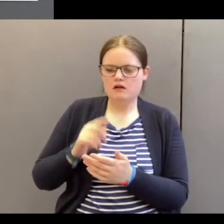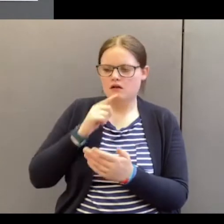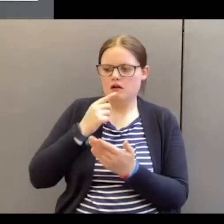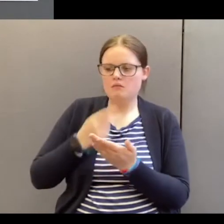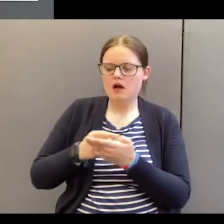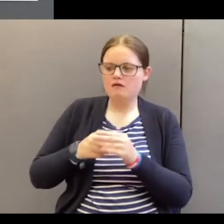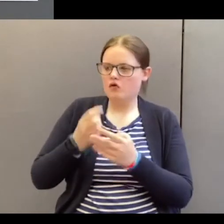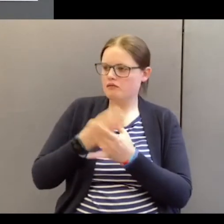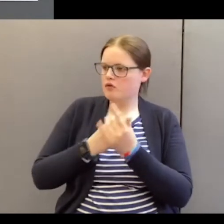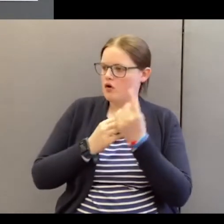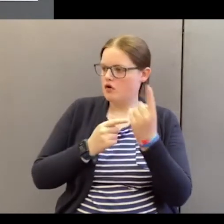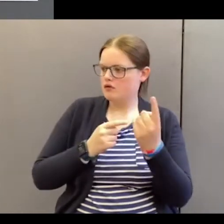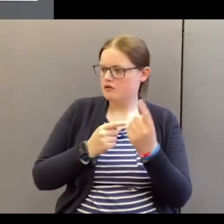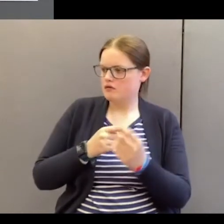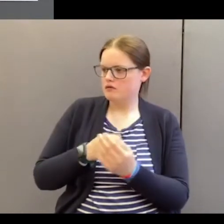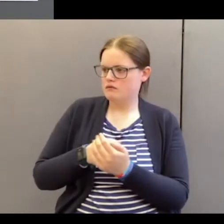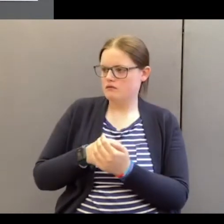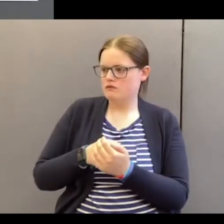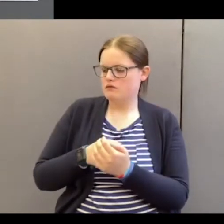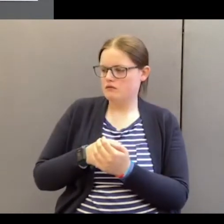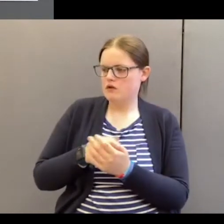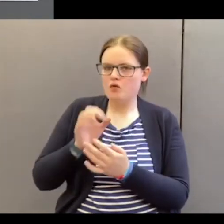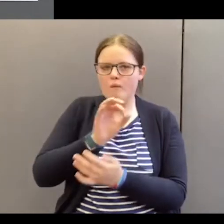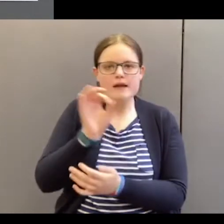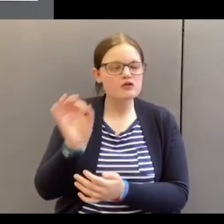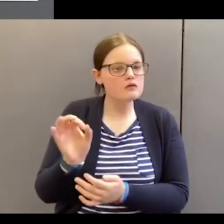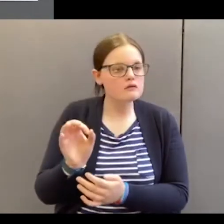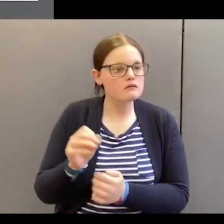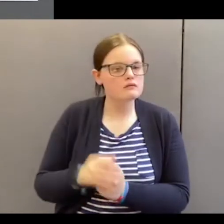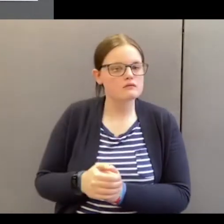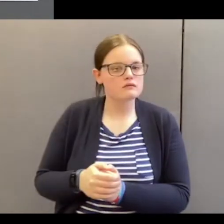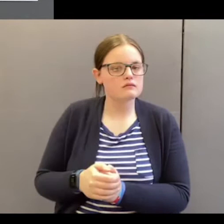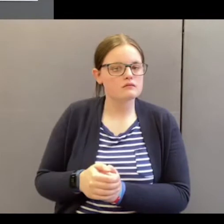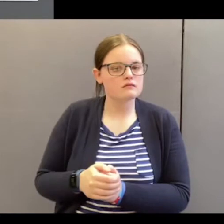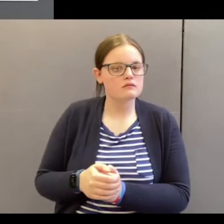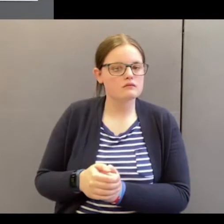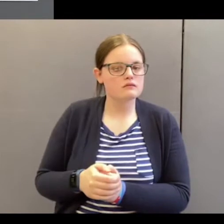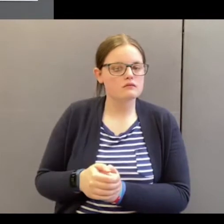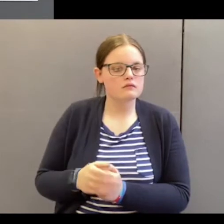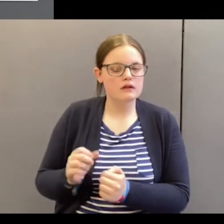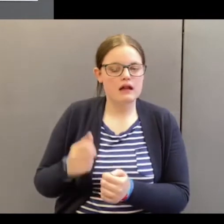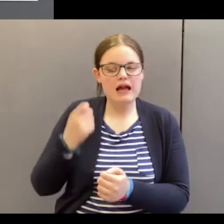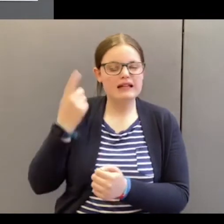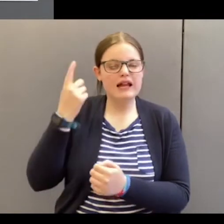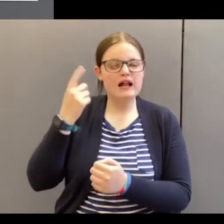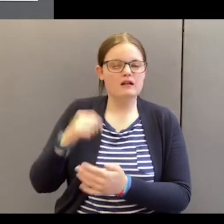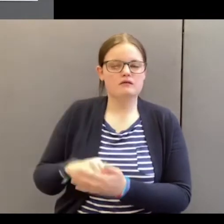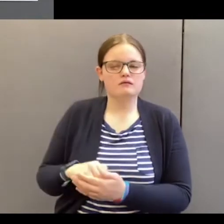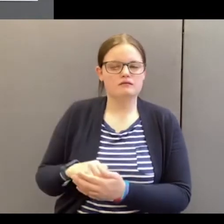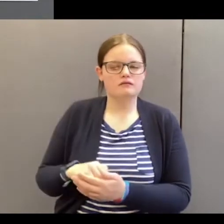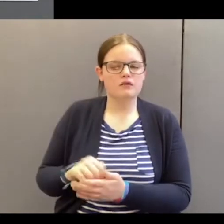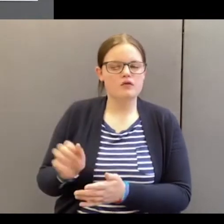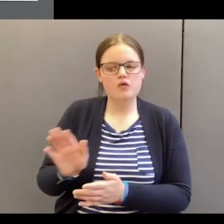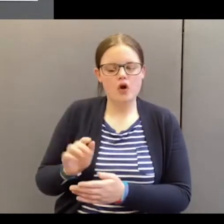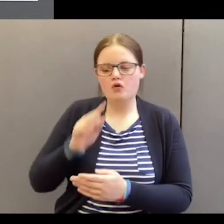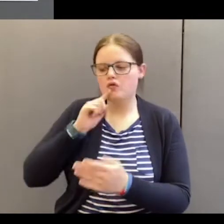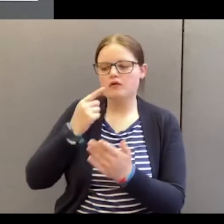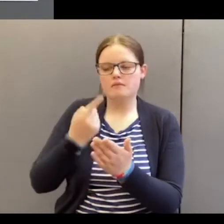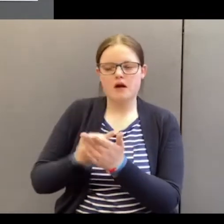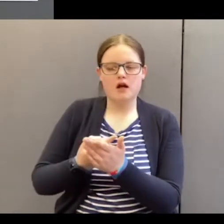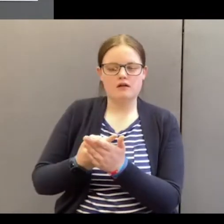God. It's not a question. It's not a suggestion. It's a command.